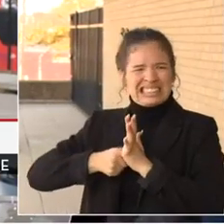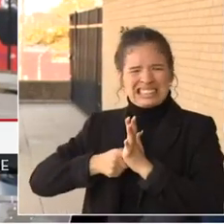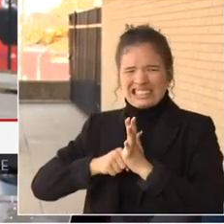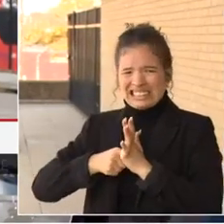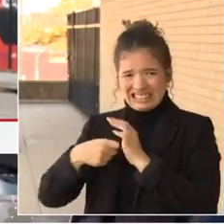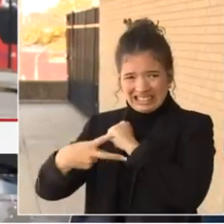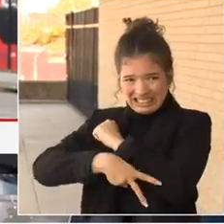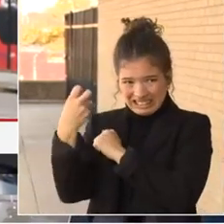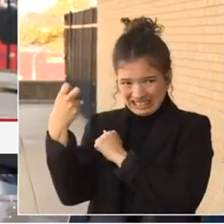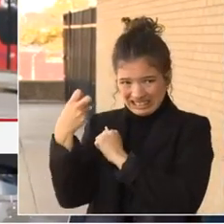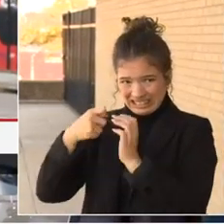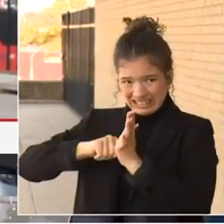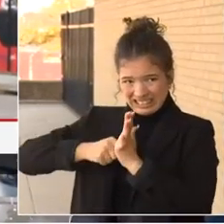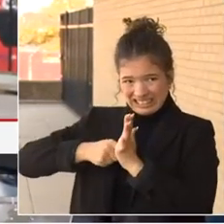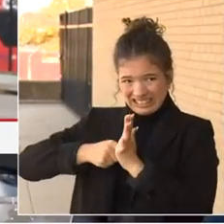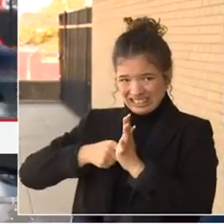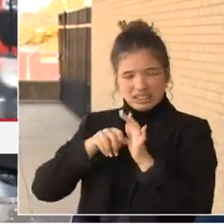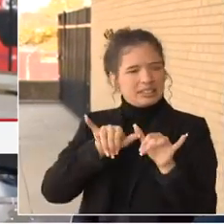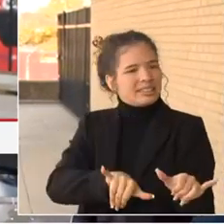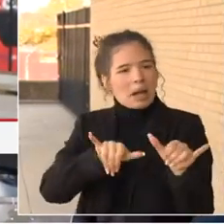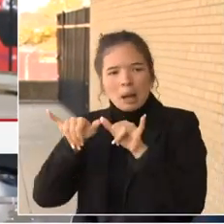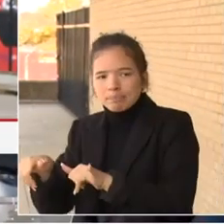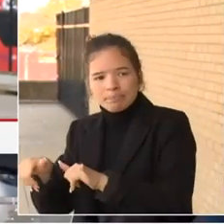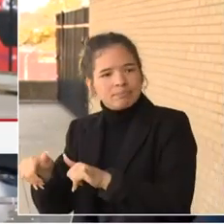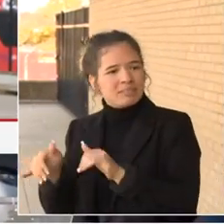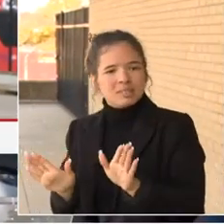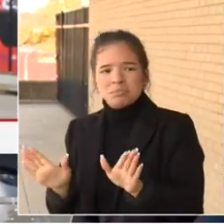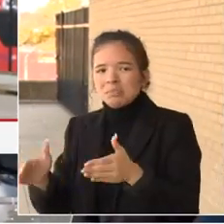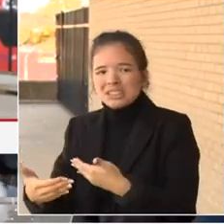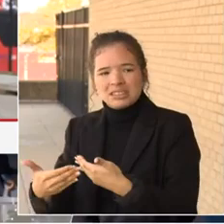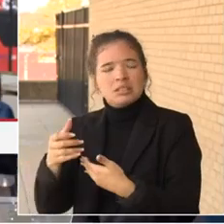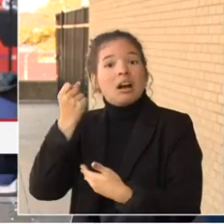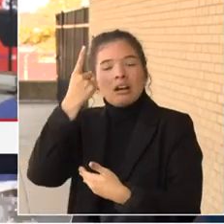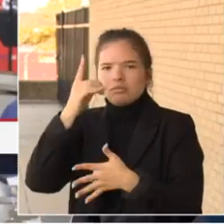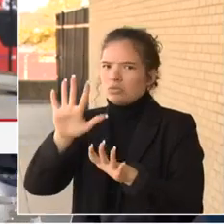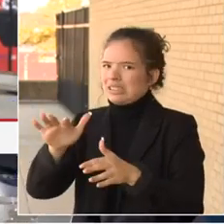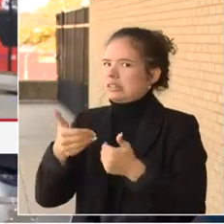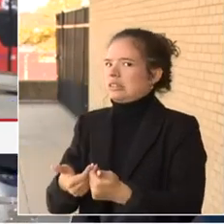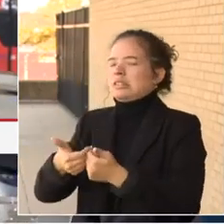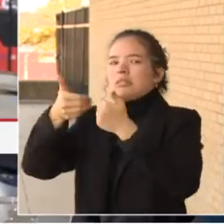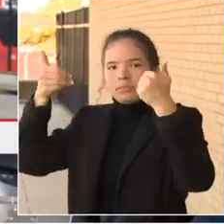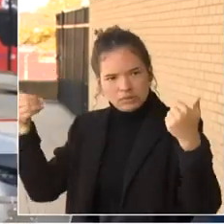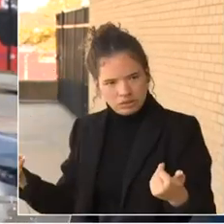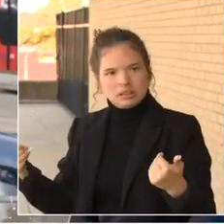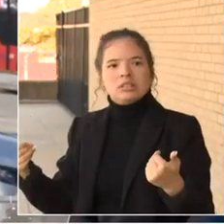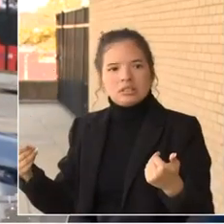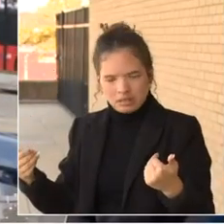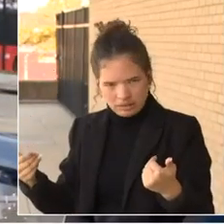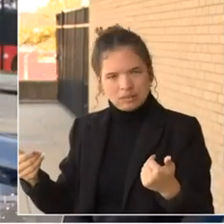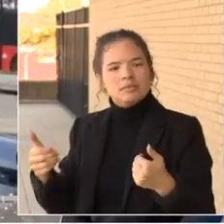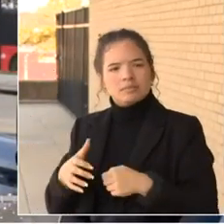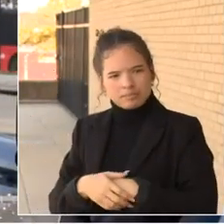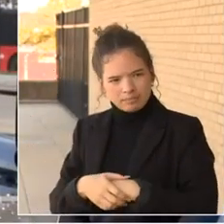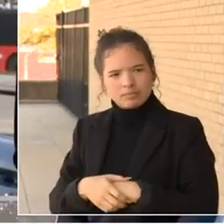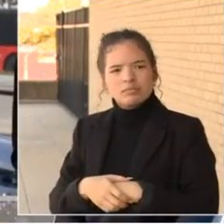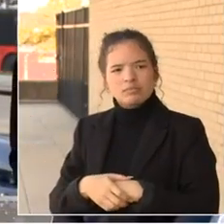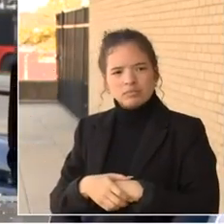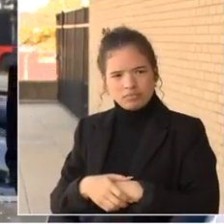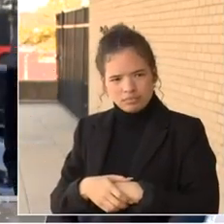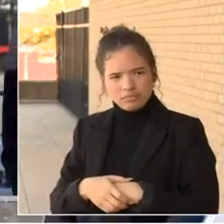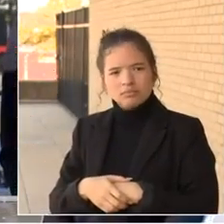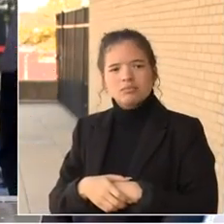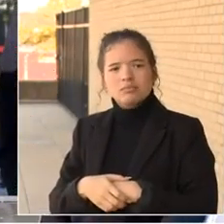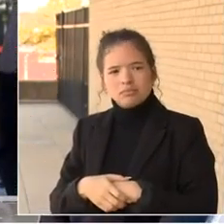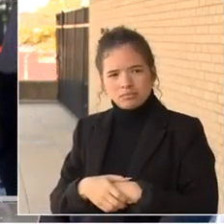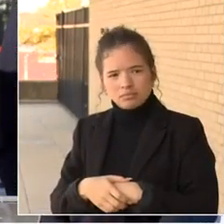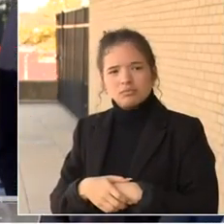parcels from everybody's front porches. That would be a completely separate issue. Um, and as far as robberies of postal service letter